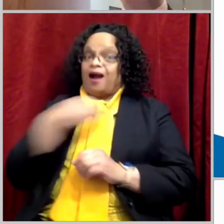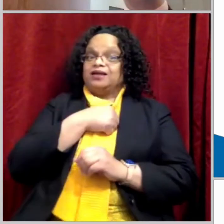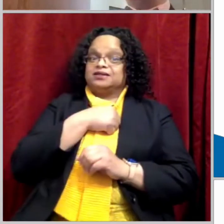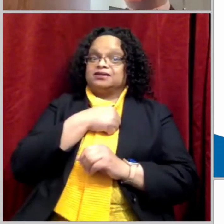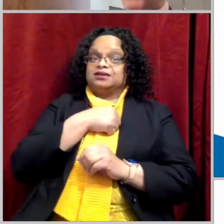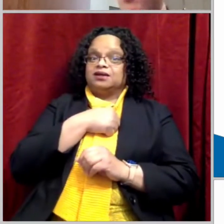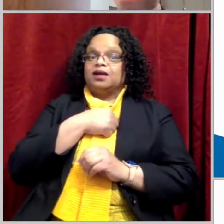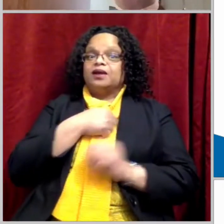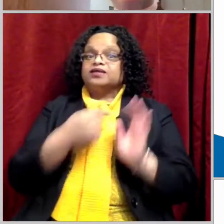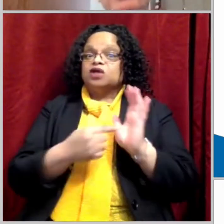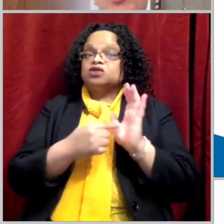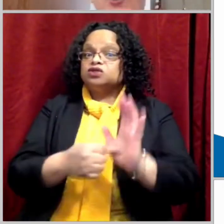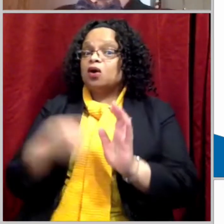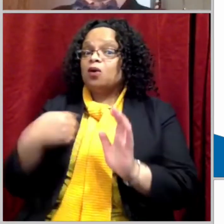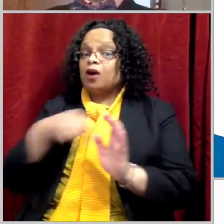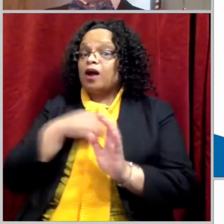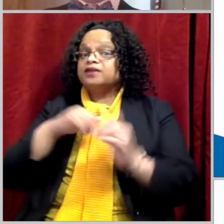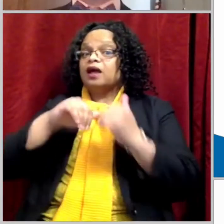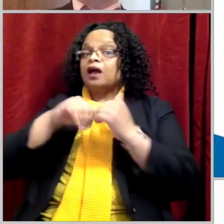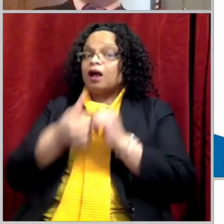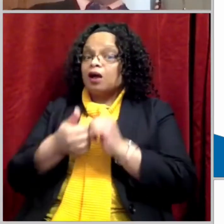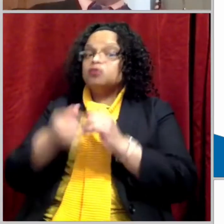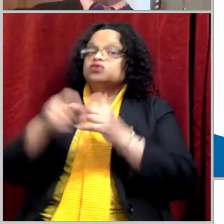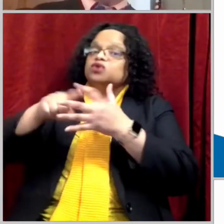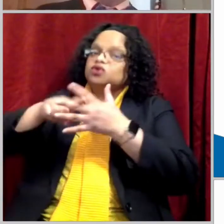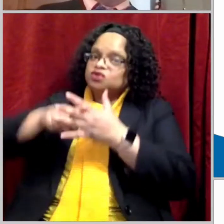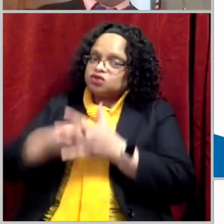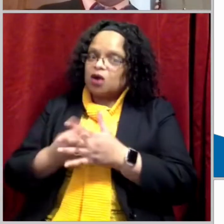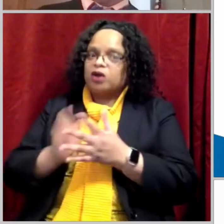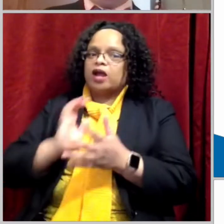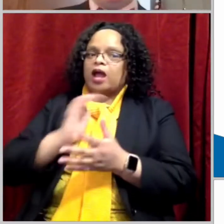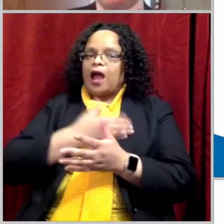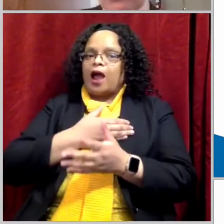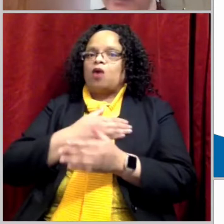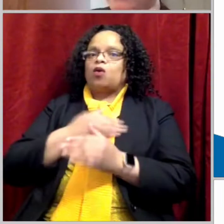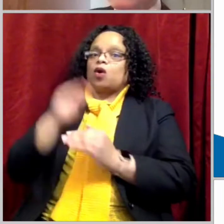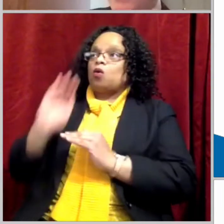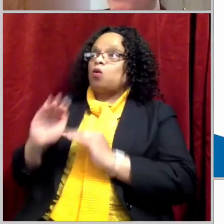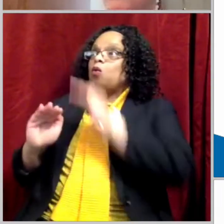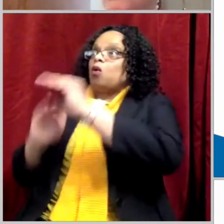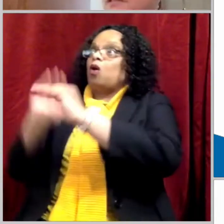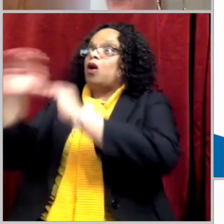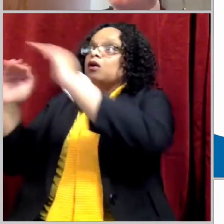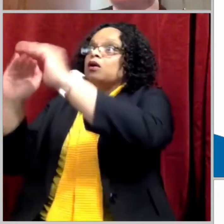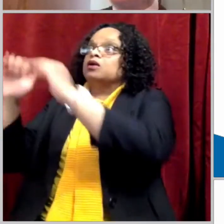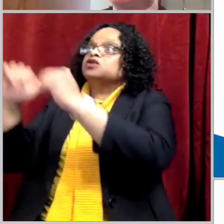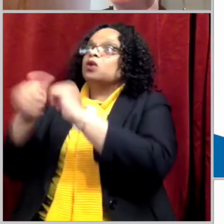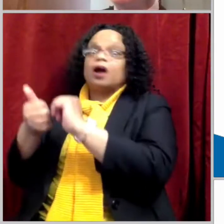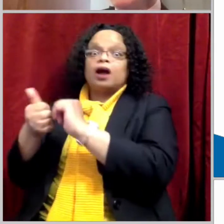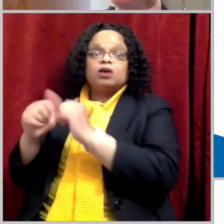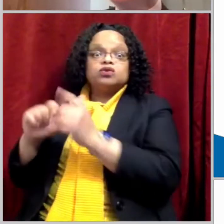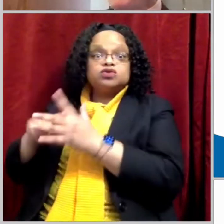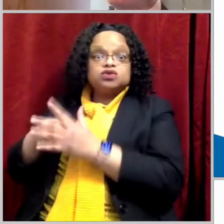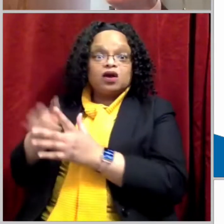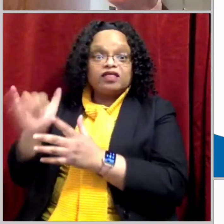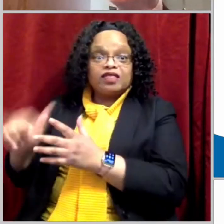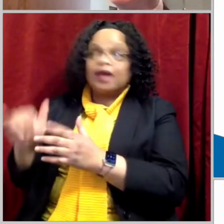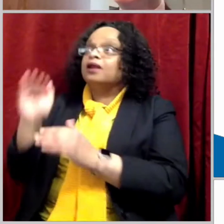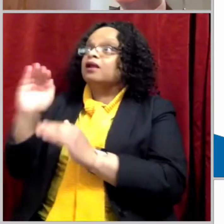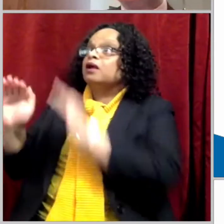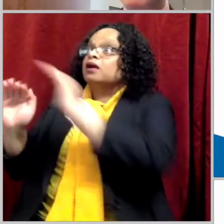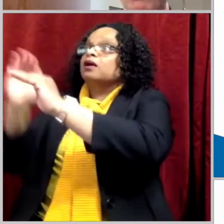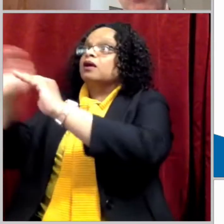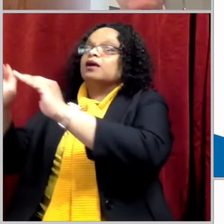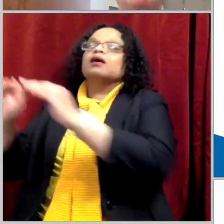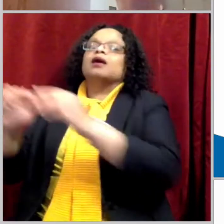showing us the way to start our walk with him. It begins with that death to self, that is baptism,